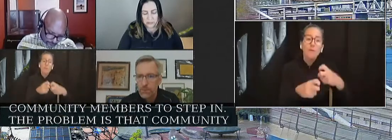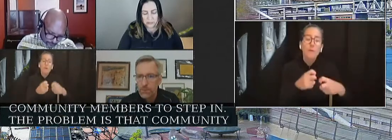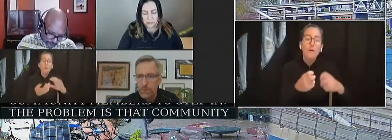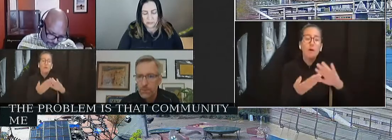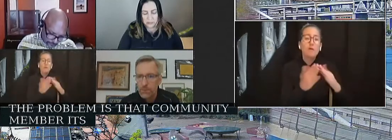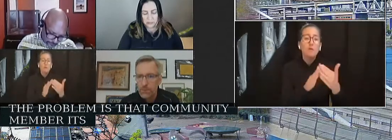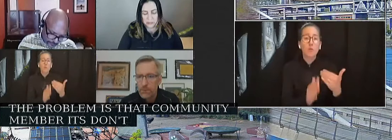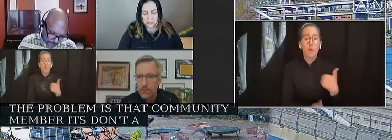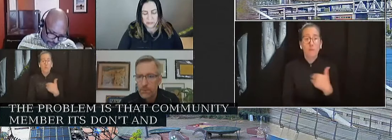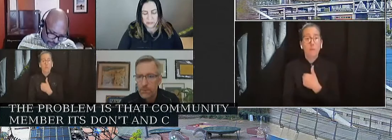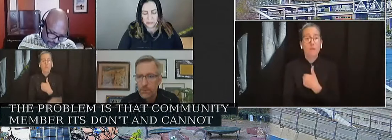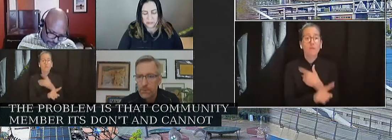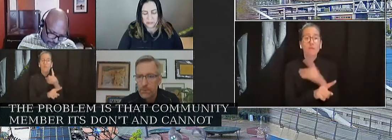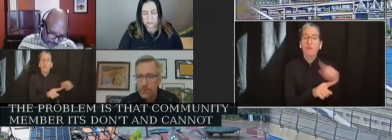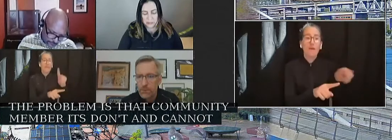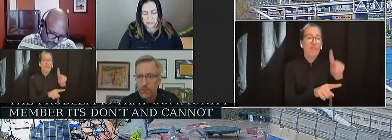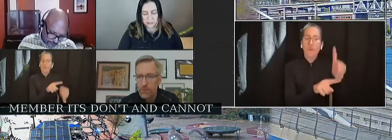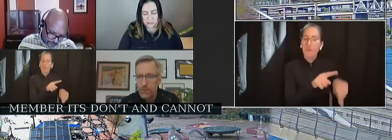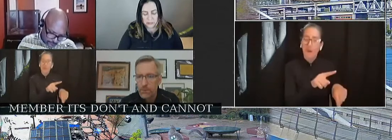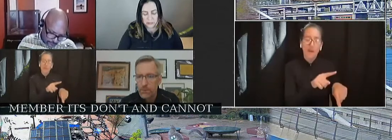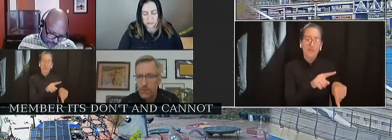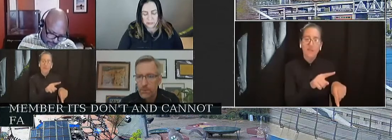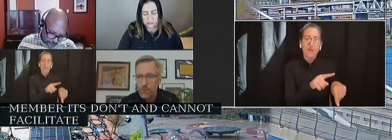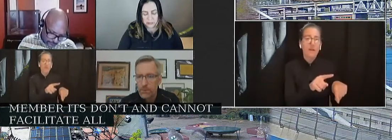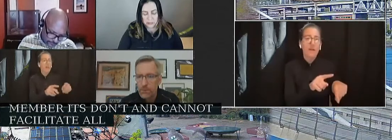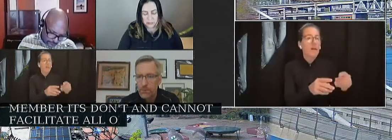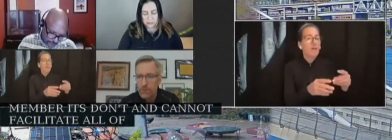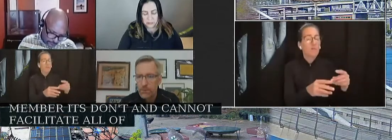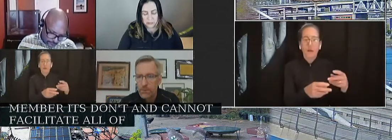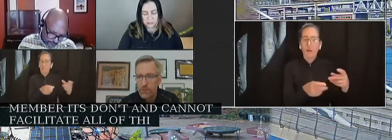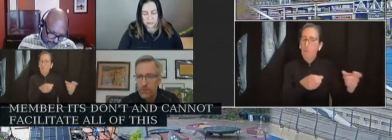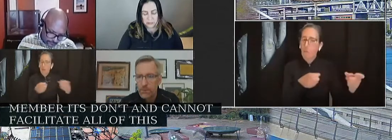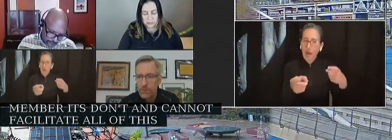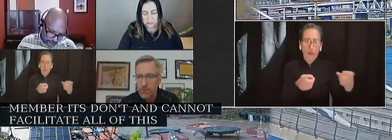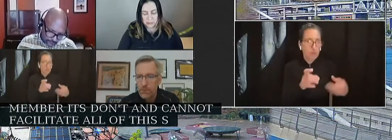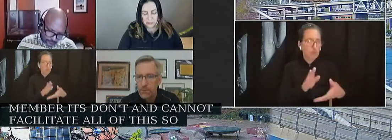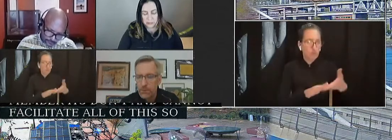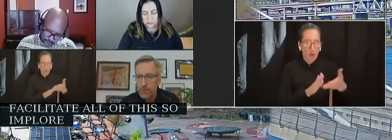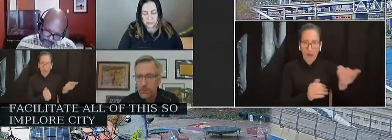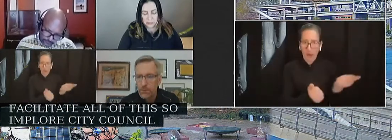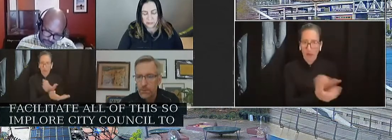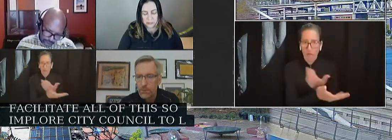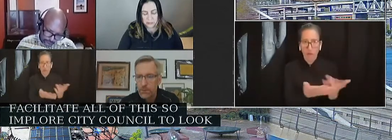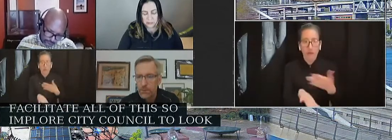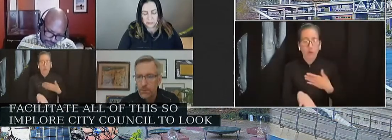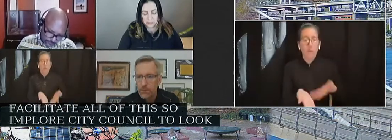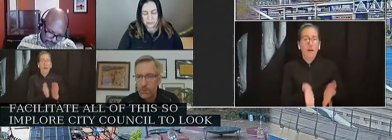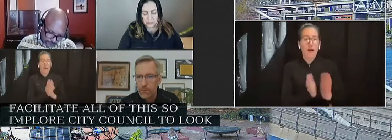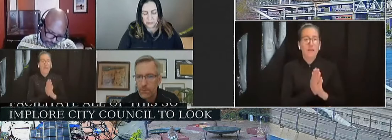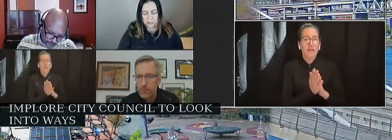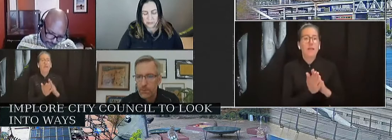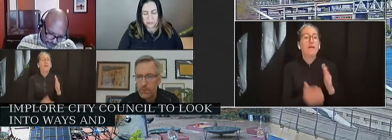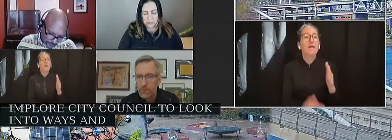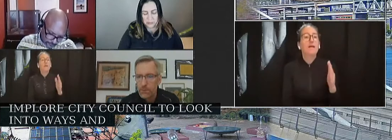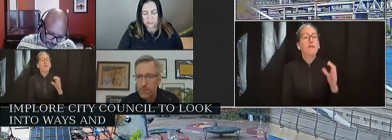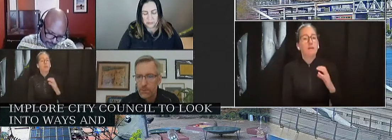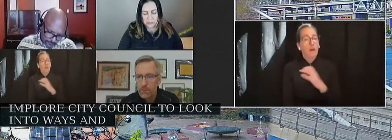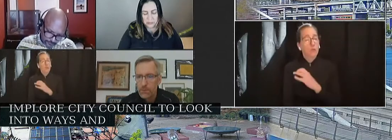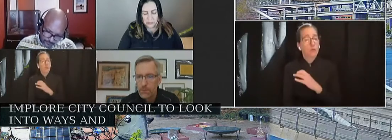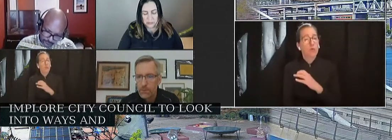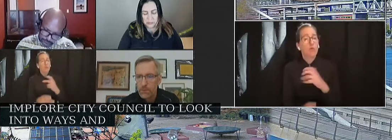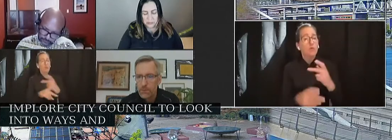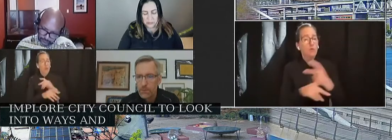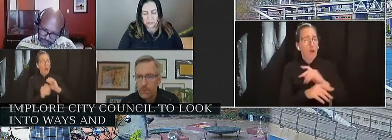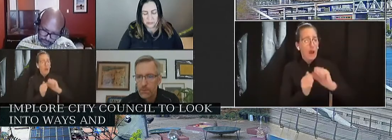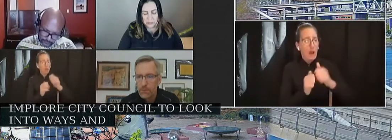cannot facilitate all of this, so I implore City Council to look into ways and manners of funding a wraparound service